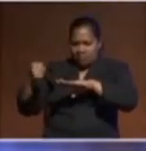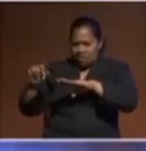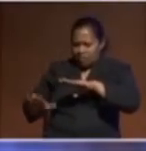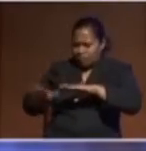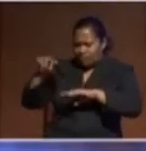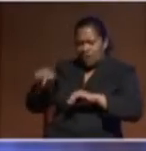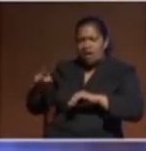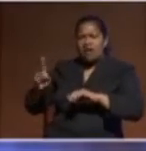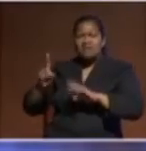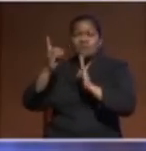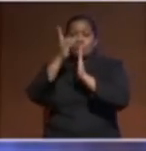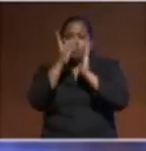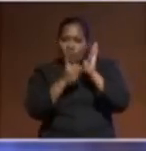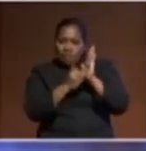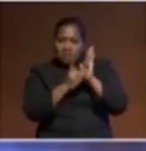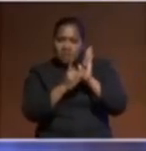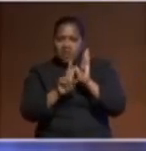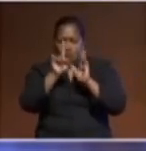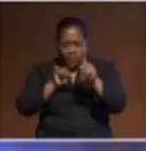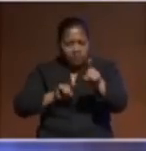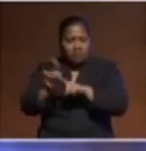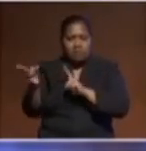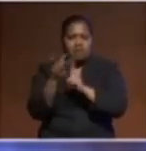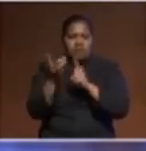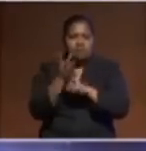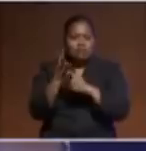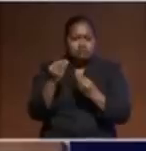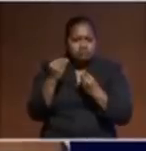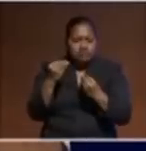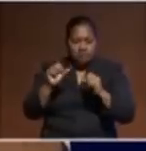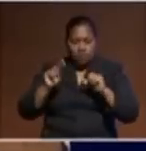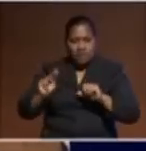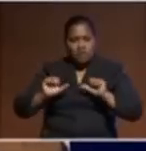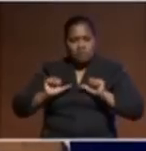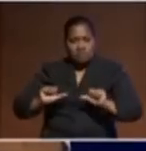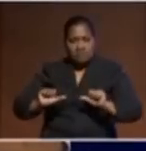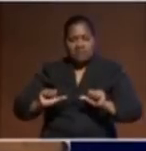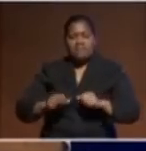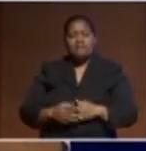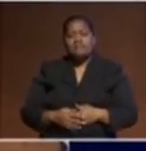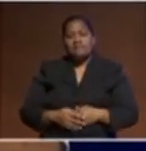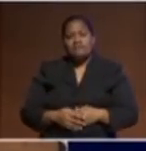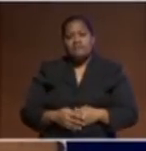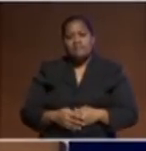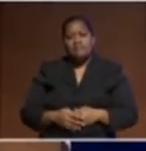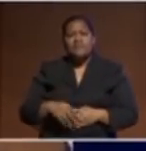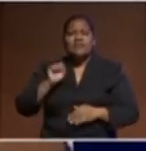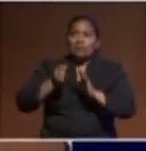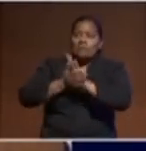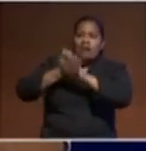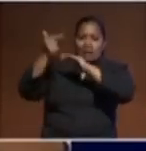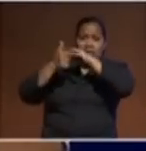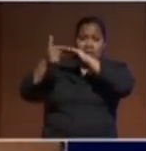one of the most important values that we need to protect. And even though it's a high-level